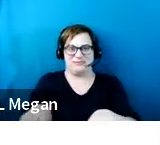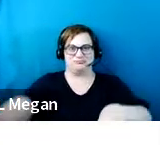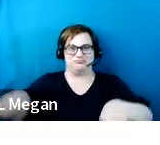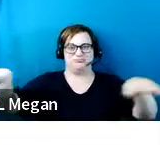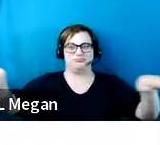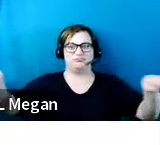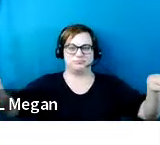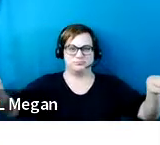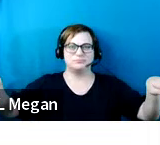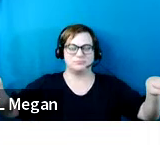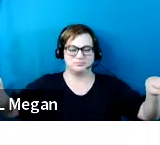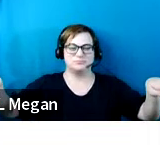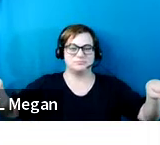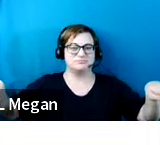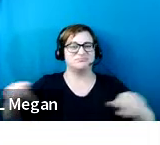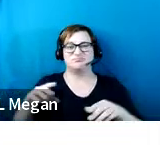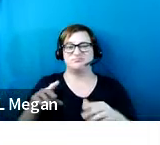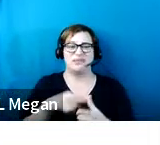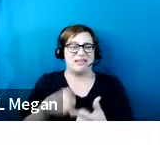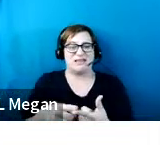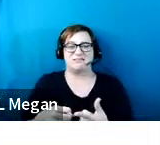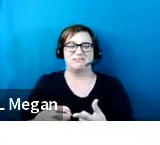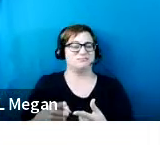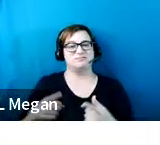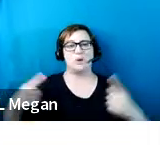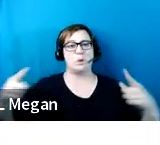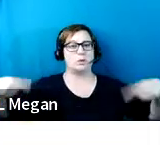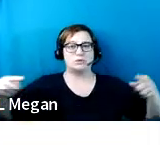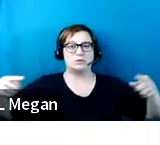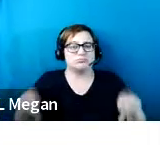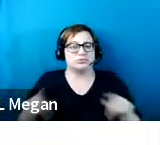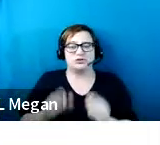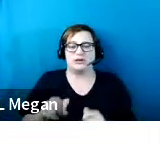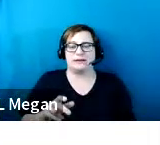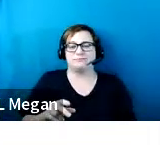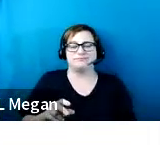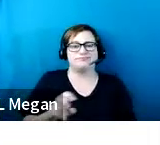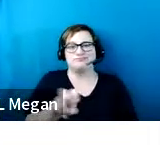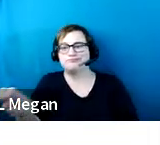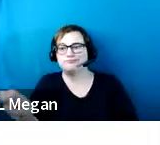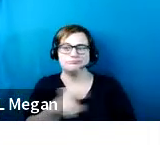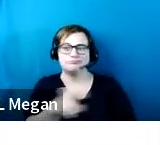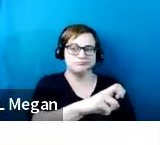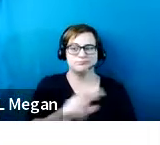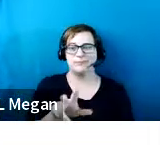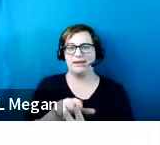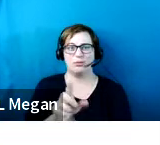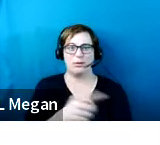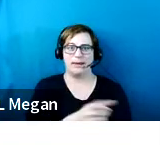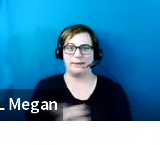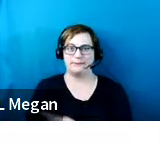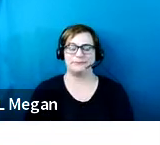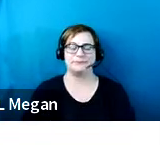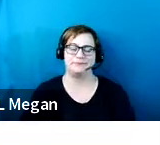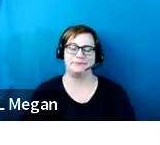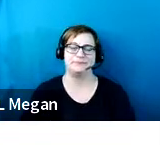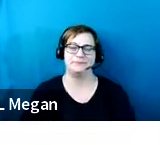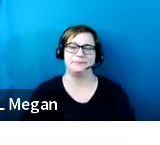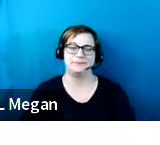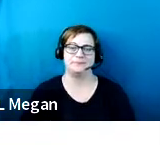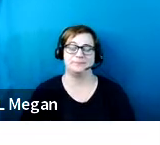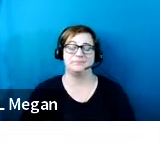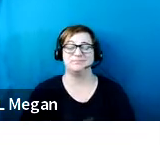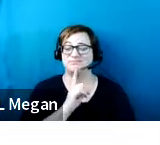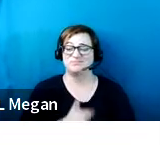you can turn in whichever direction you want and continue along an accessible route. Now it only